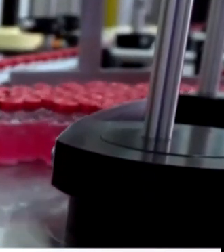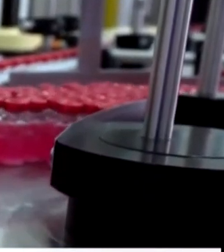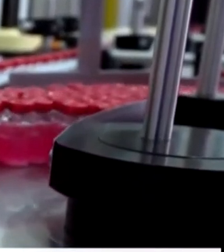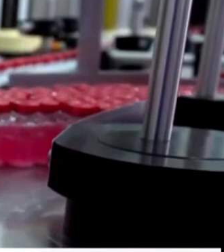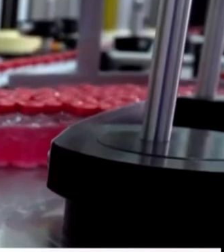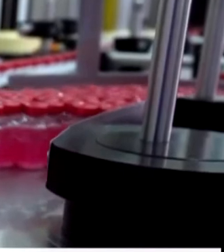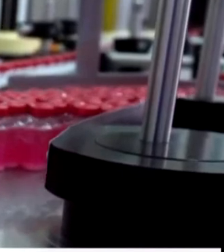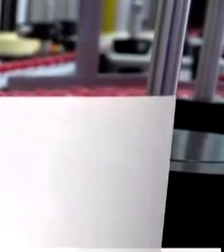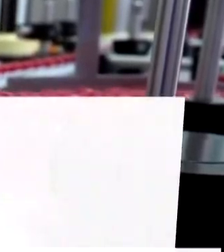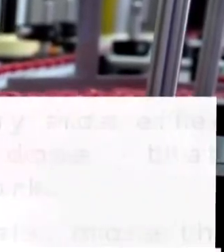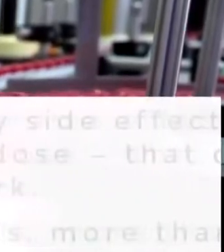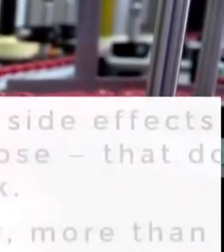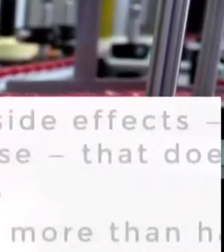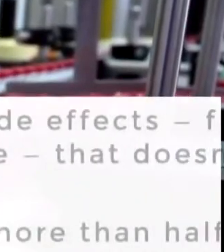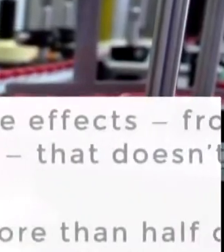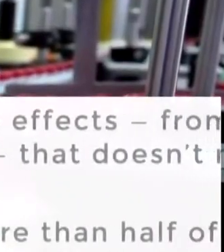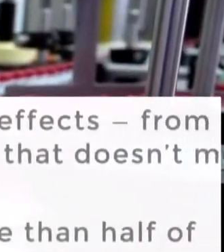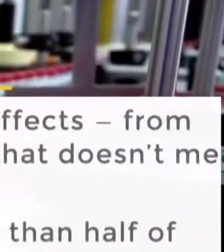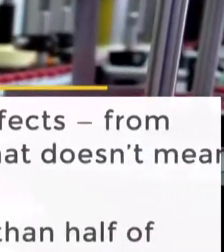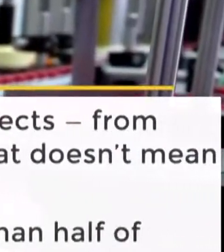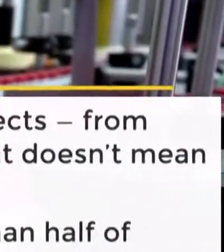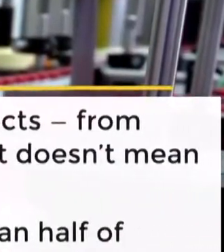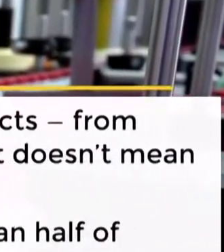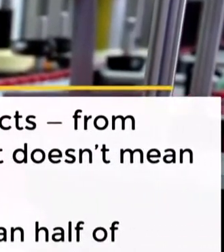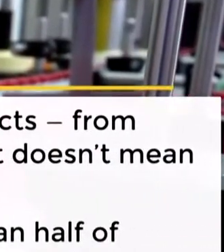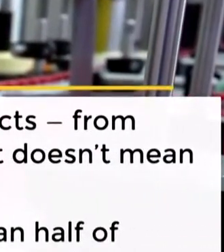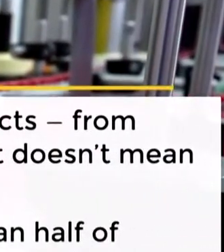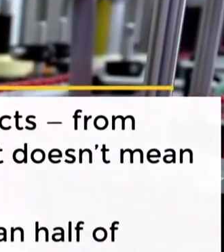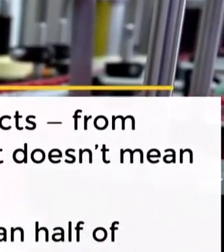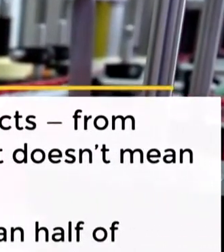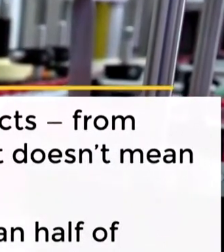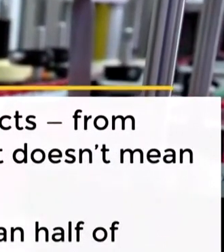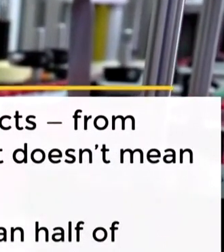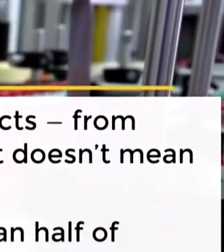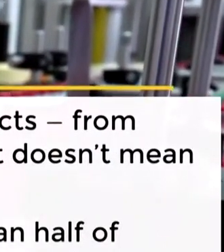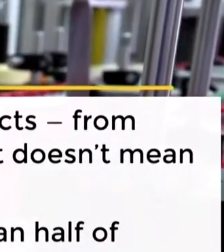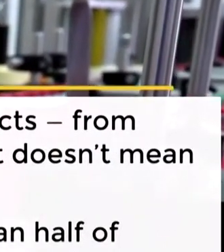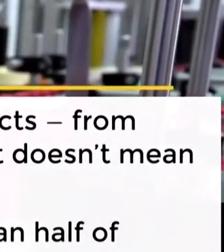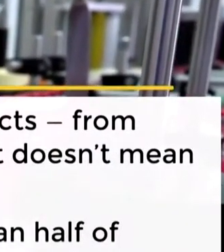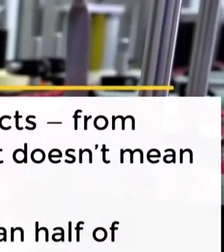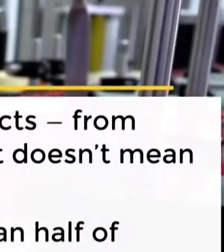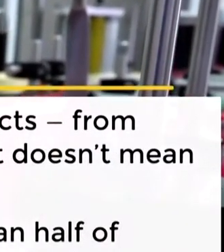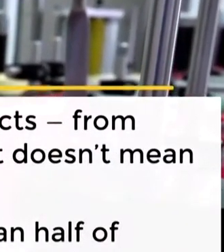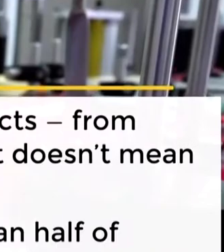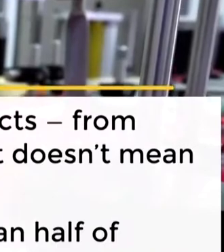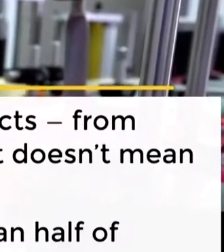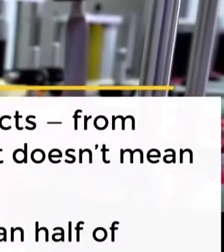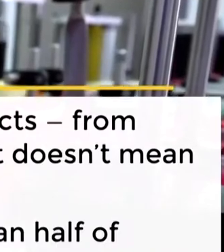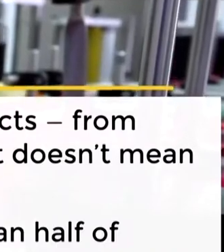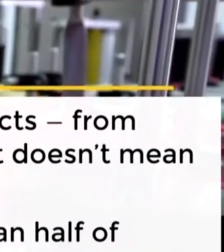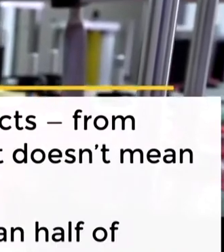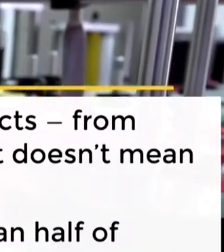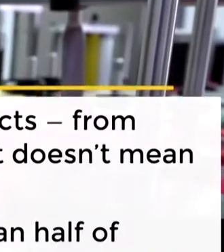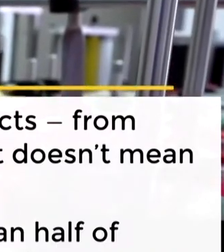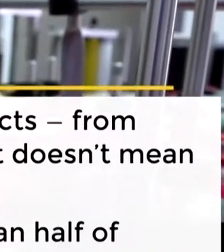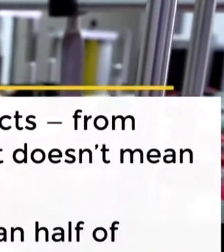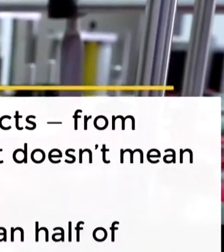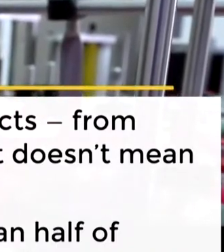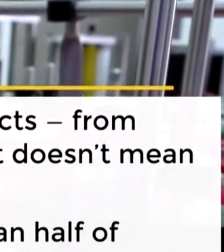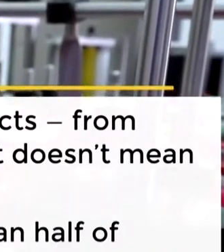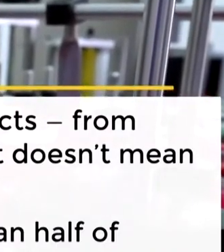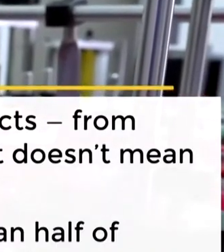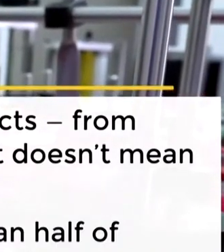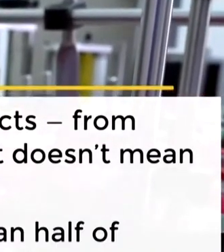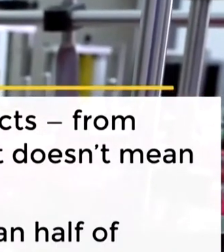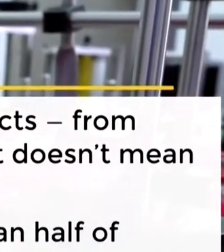to protect you. If you don't experience any side effects from either the first or second dose, that doesn't mean that the